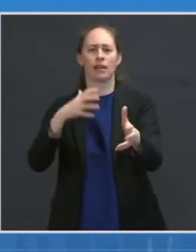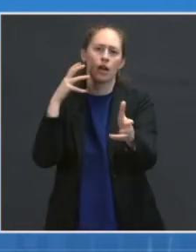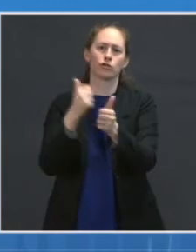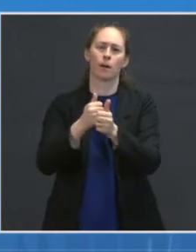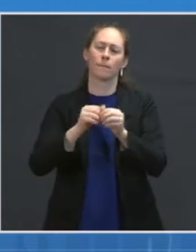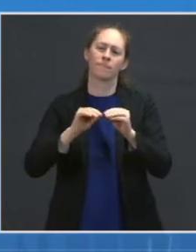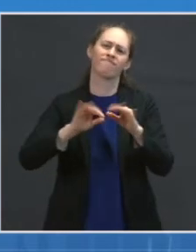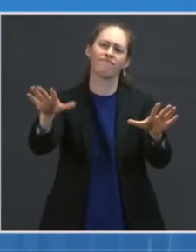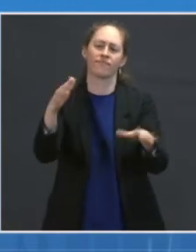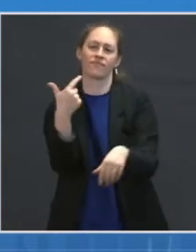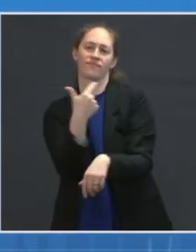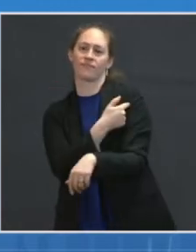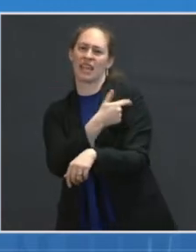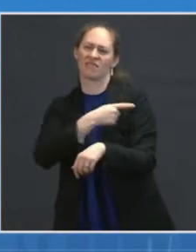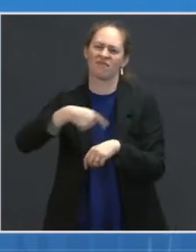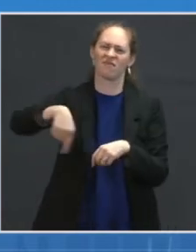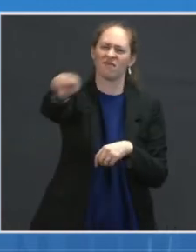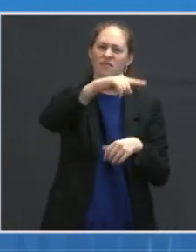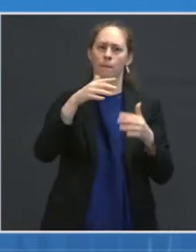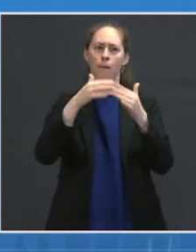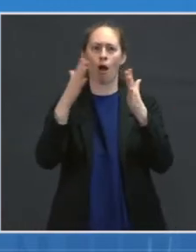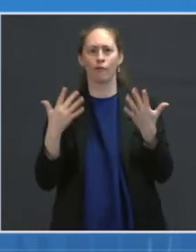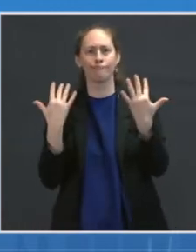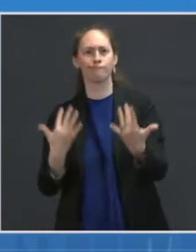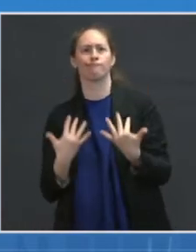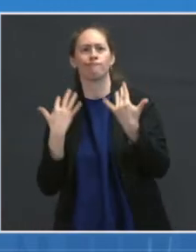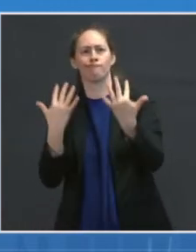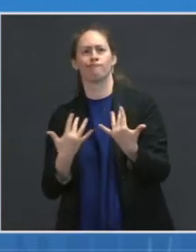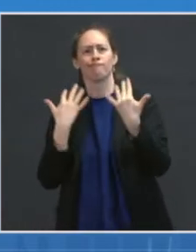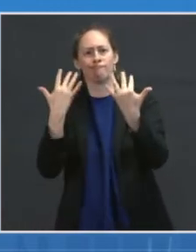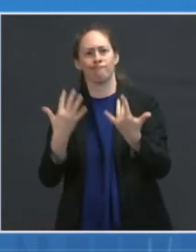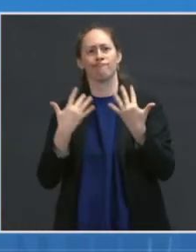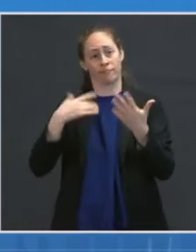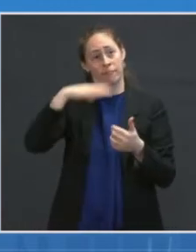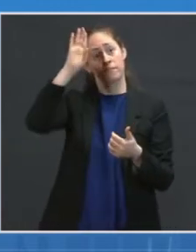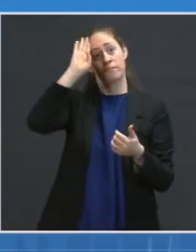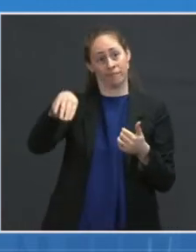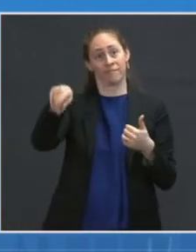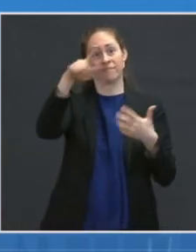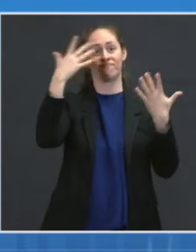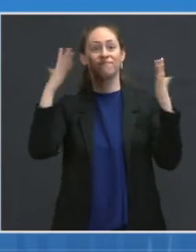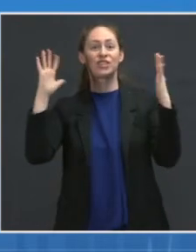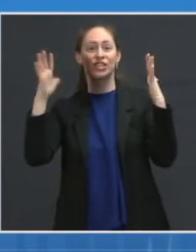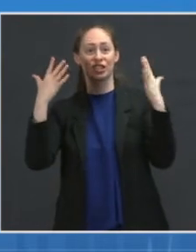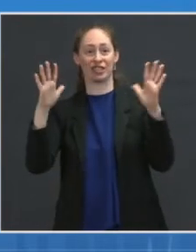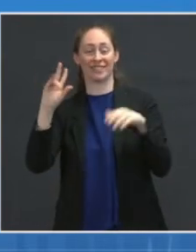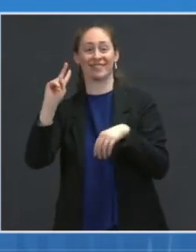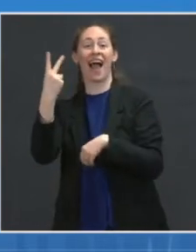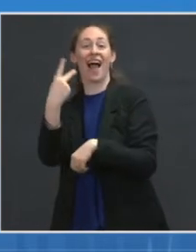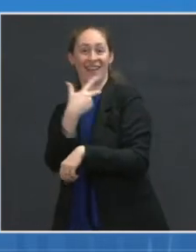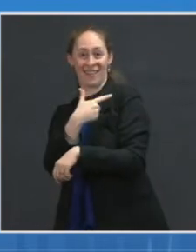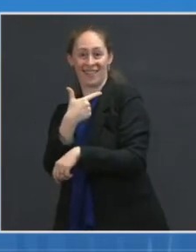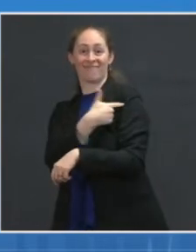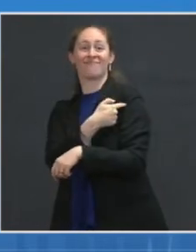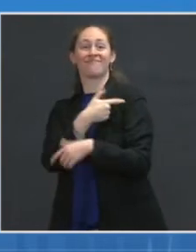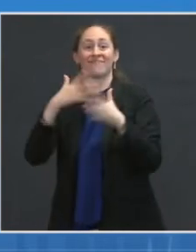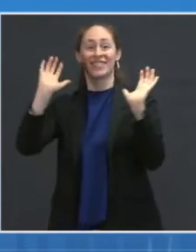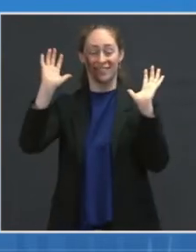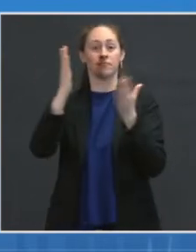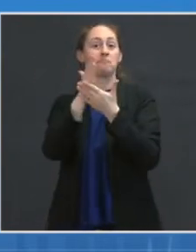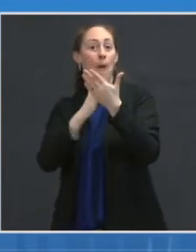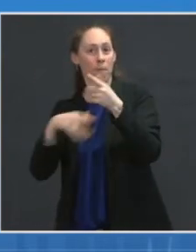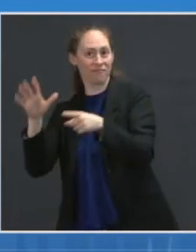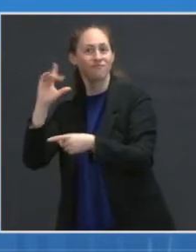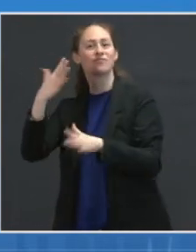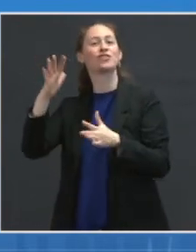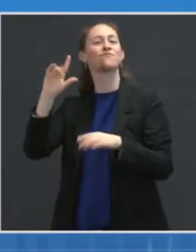many Americans are awaiting their second dose and many more their first dose. We're asking vaccine administration sites